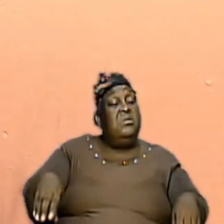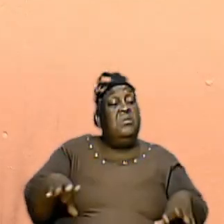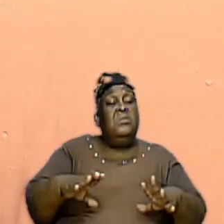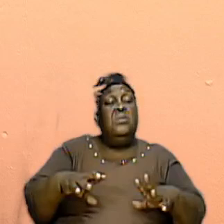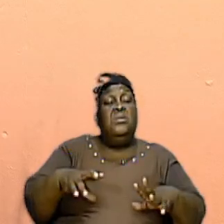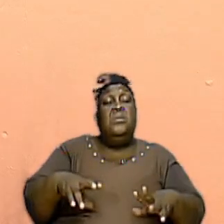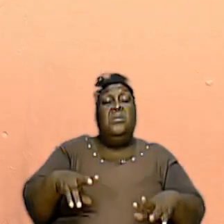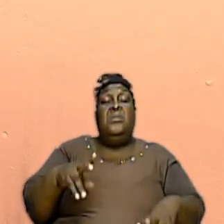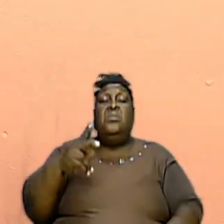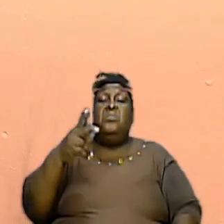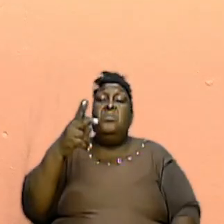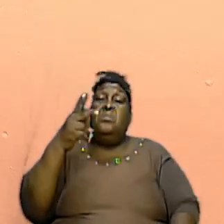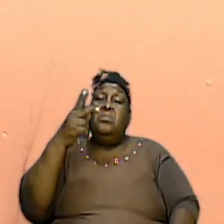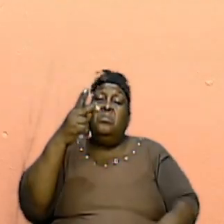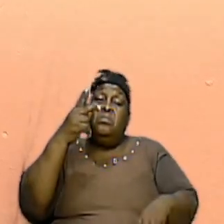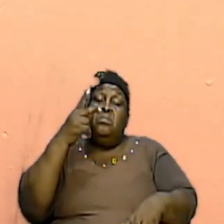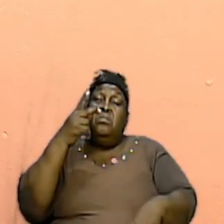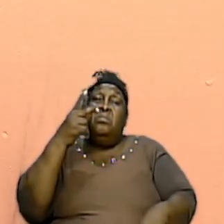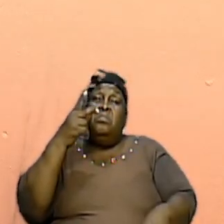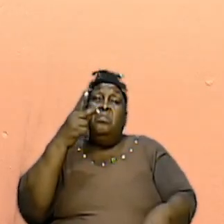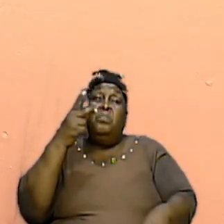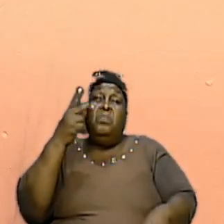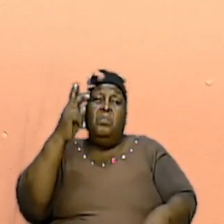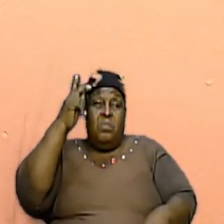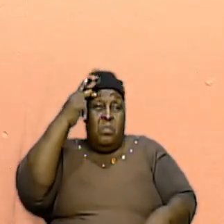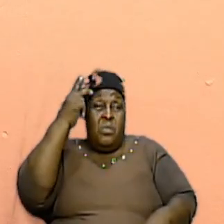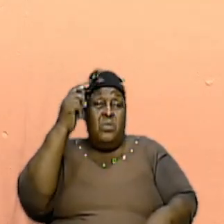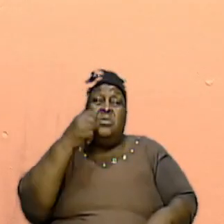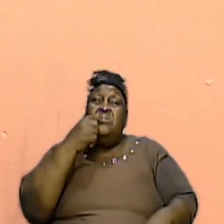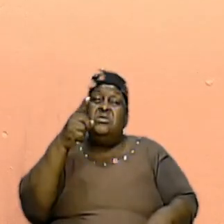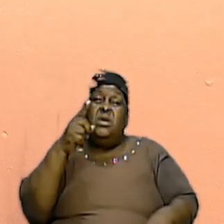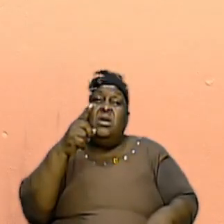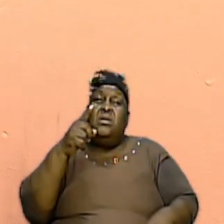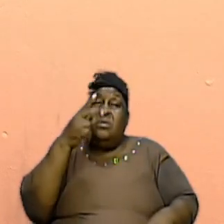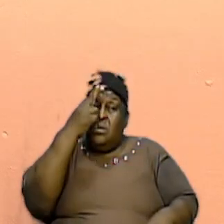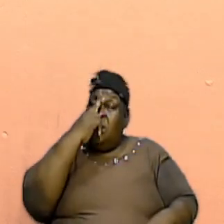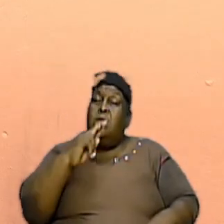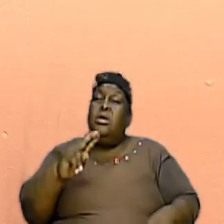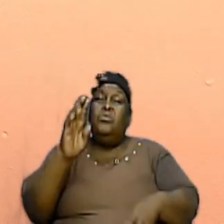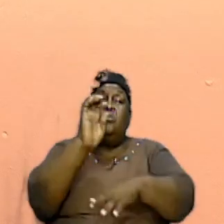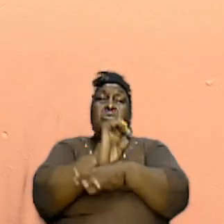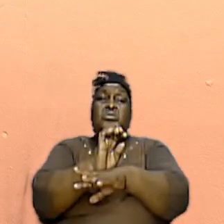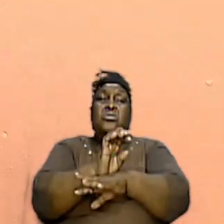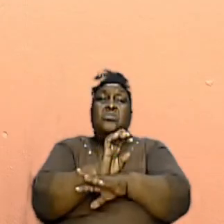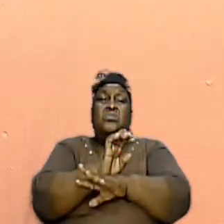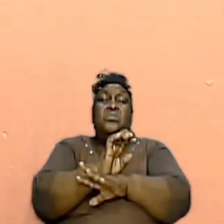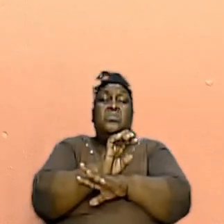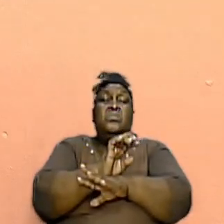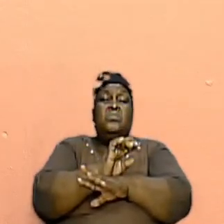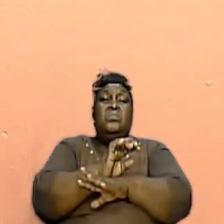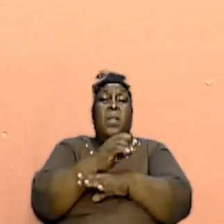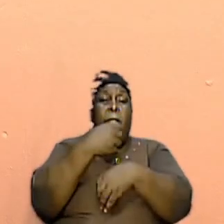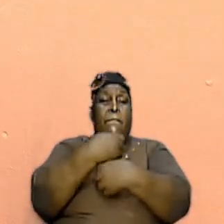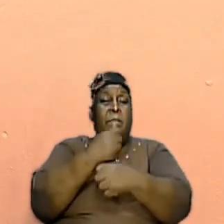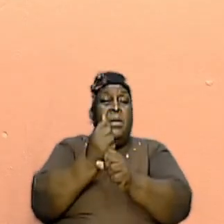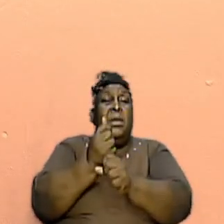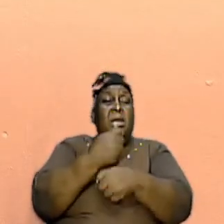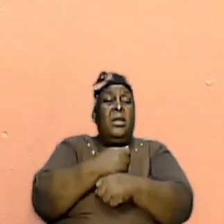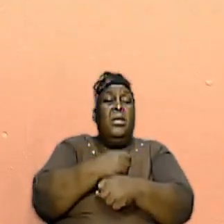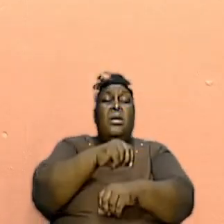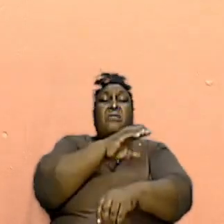Paul Was Talking To The Hebrew Church And In Hebrews Chapter 4 He Made A Very